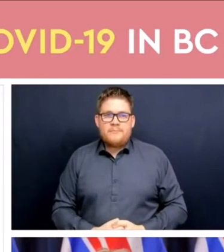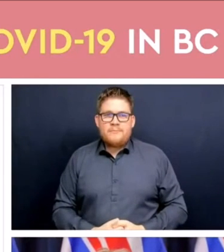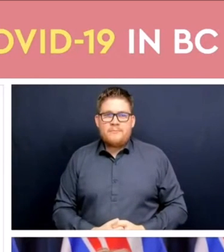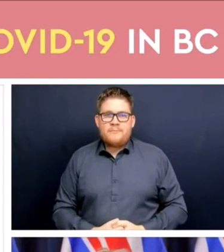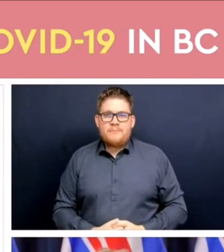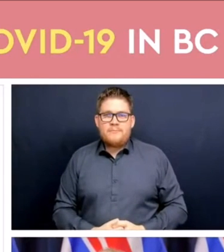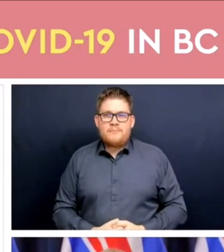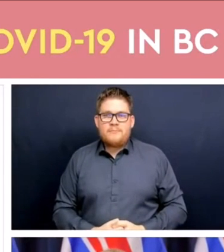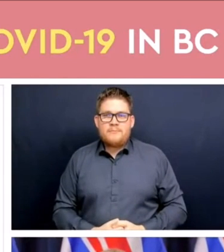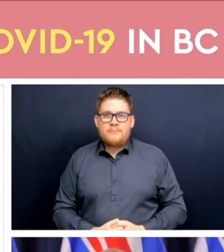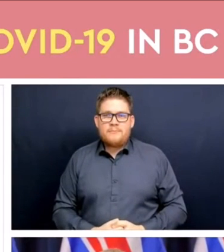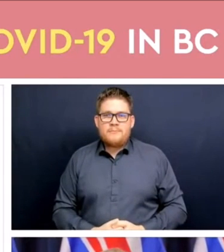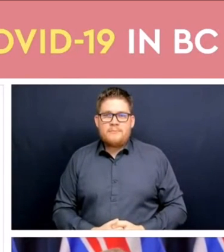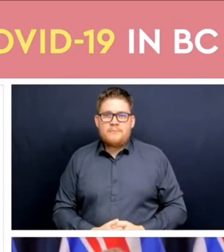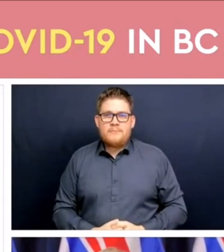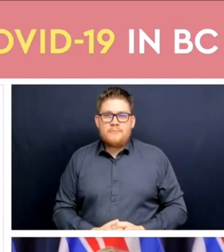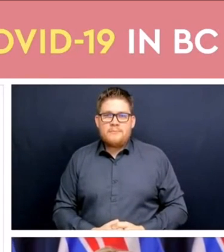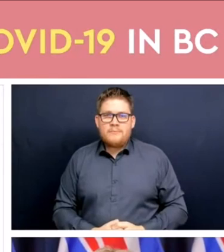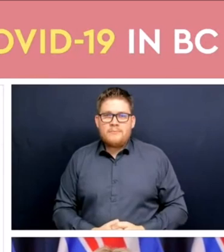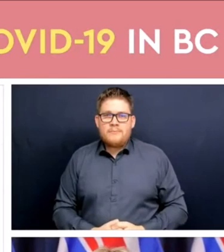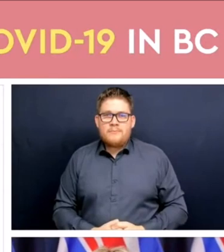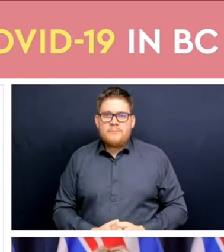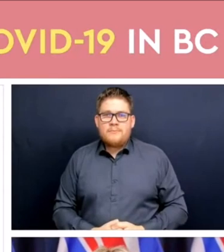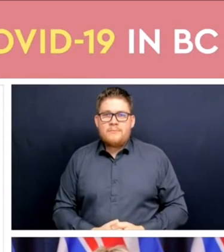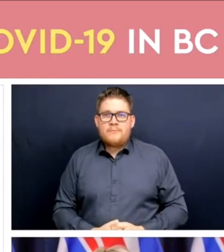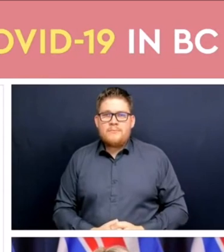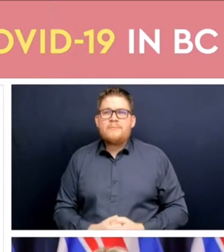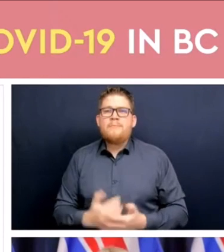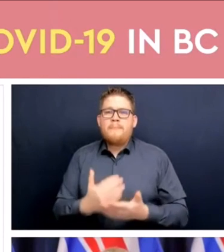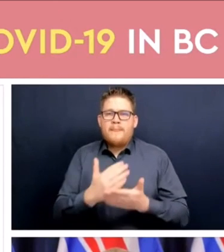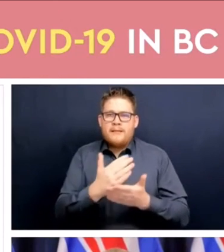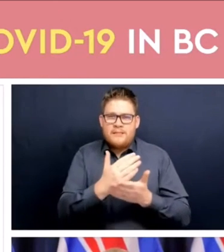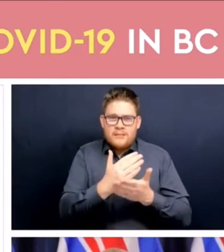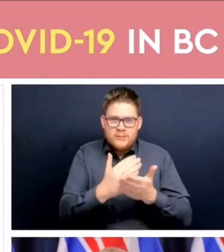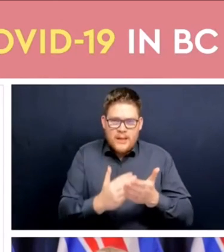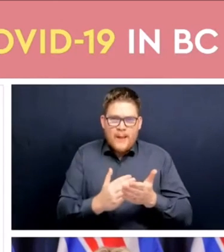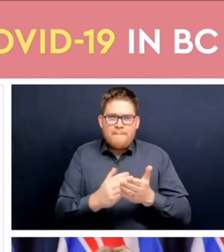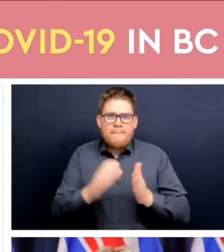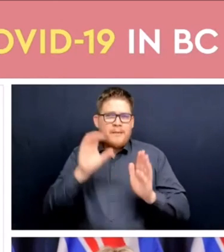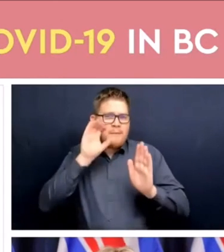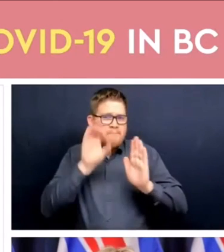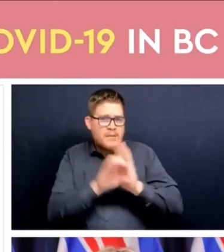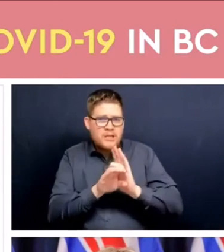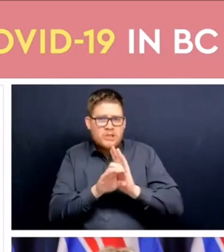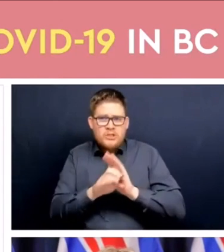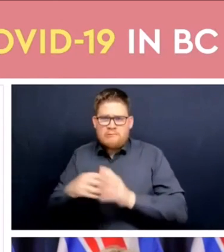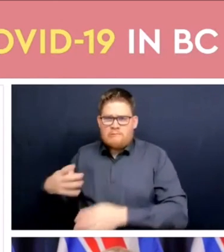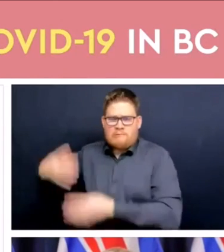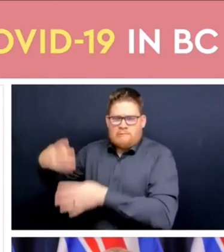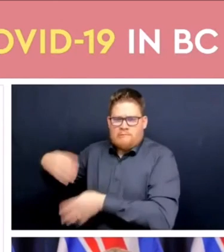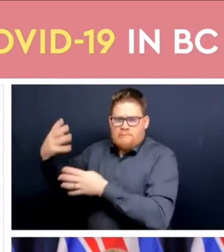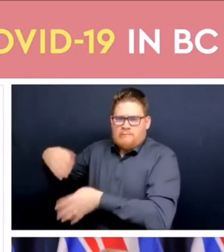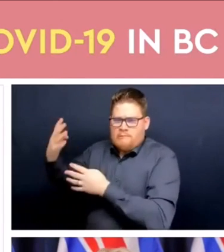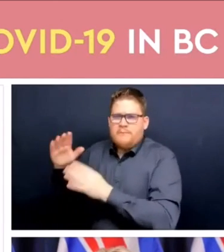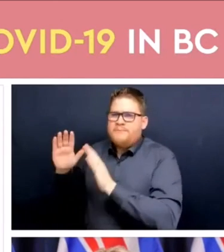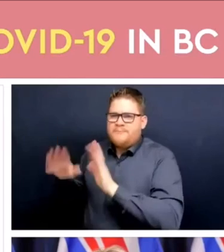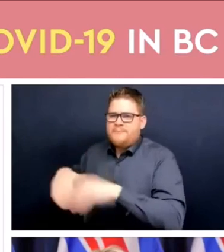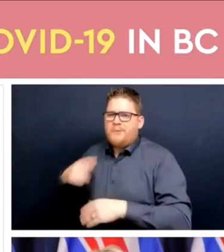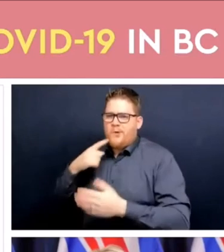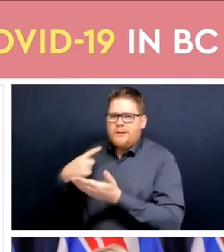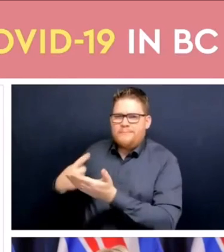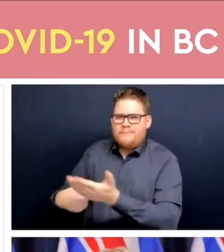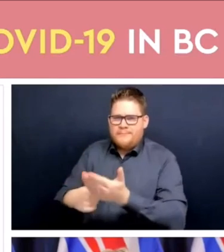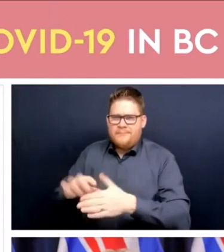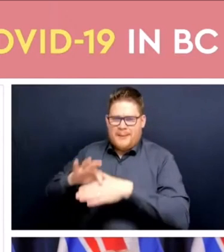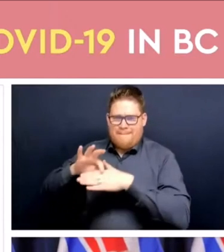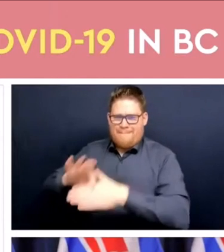This is just some of the images and we'll go through these quickly because we want to get to the meat of it. So the next couple of